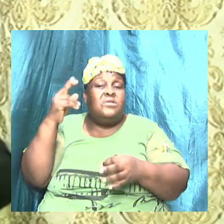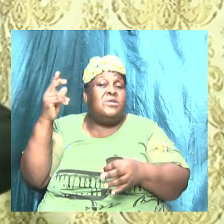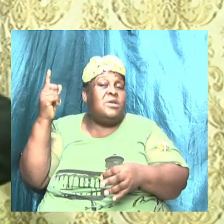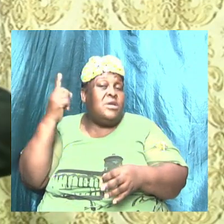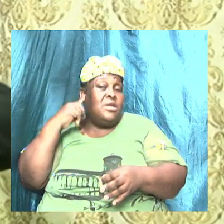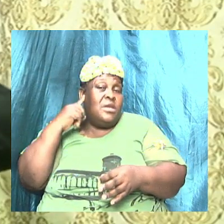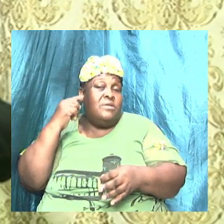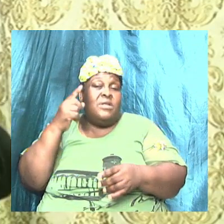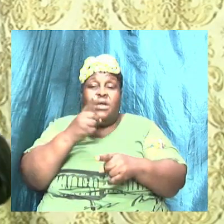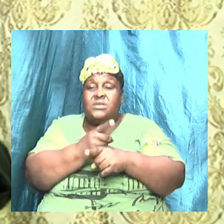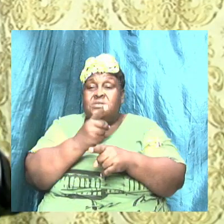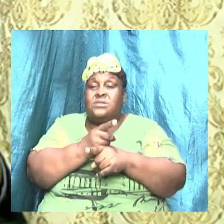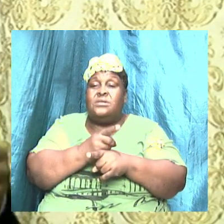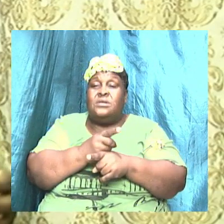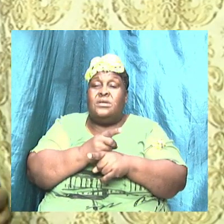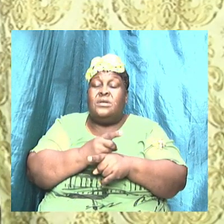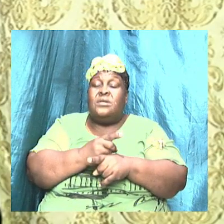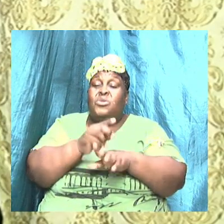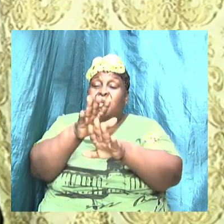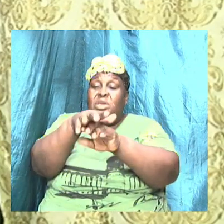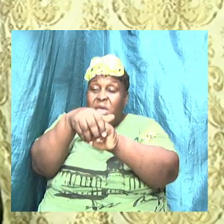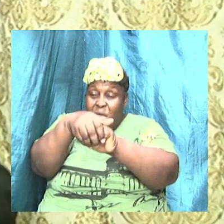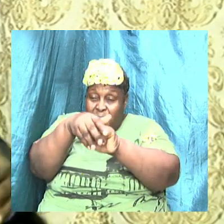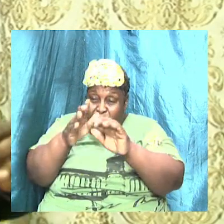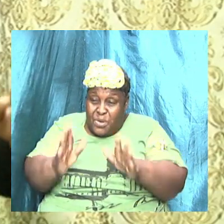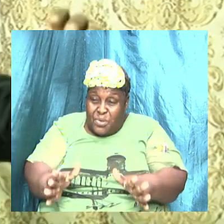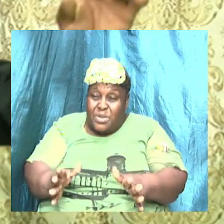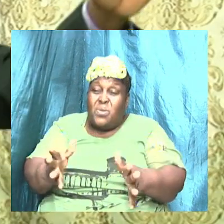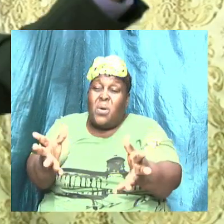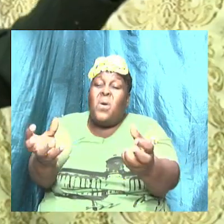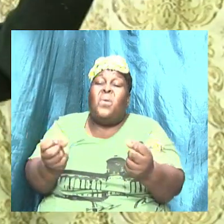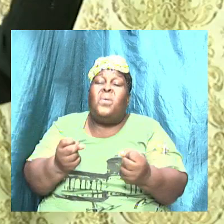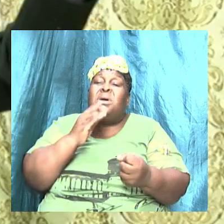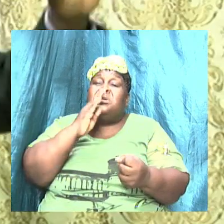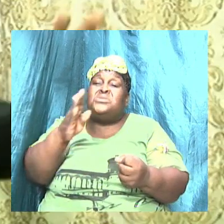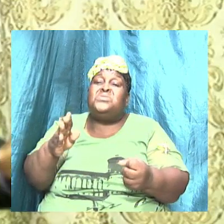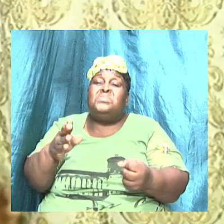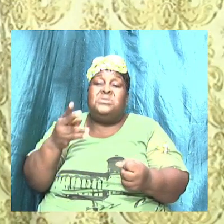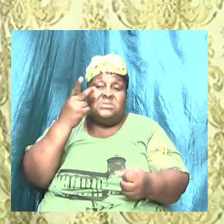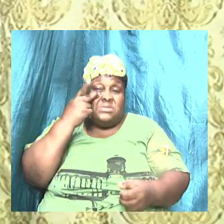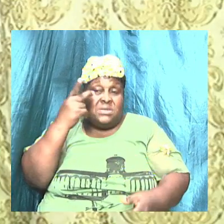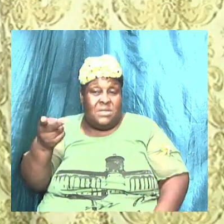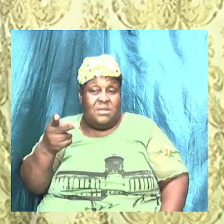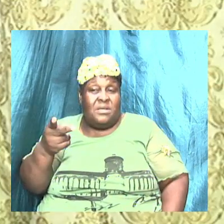But the Pharisees Want to be seen Want to be Sir Yes sir